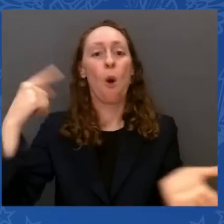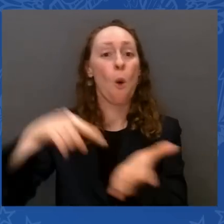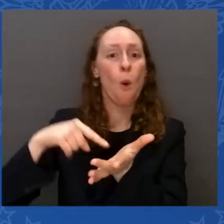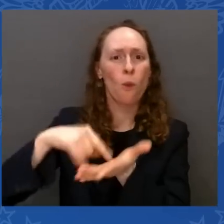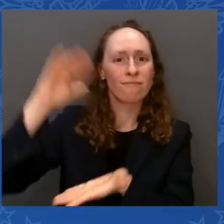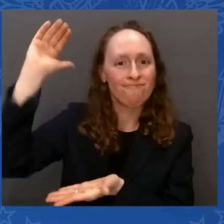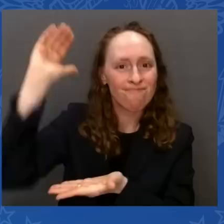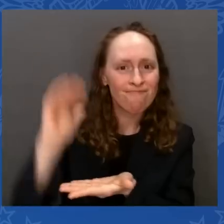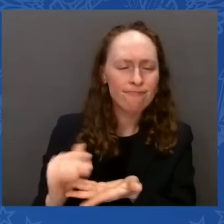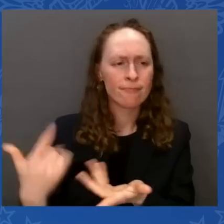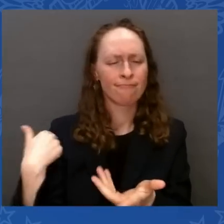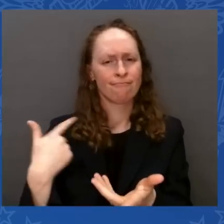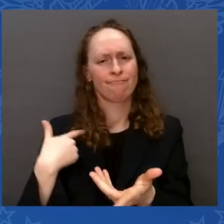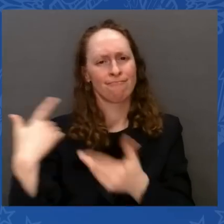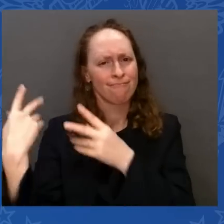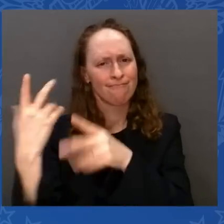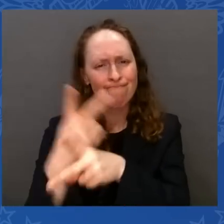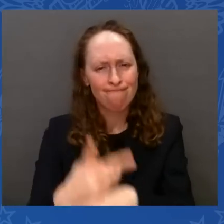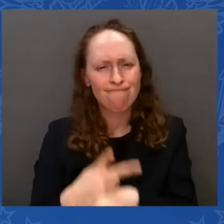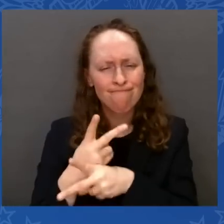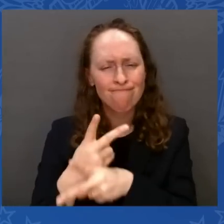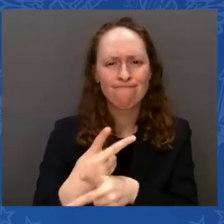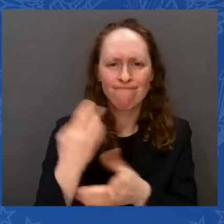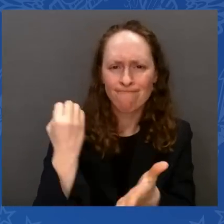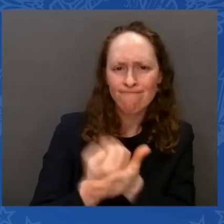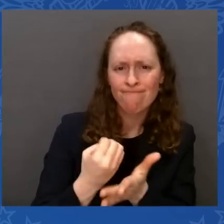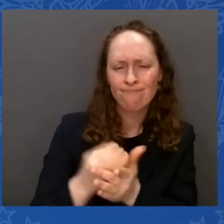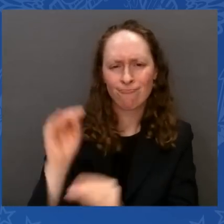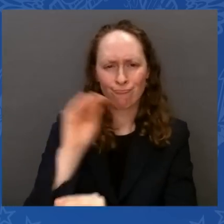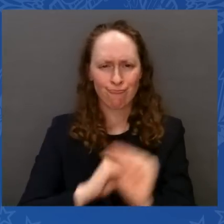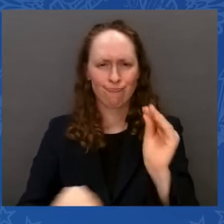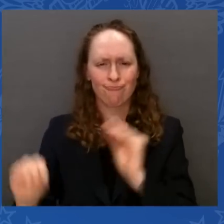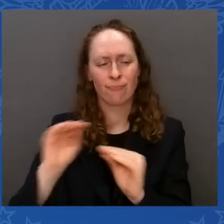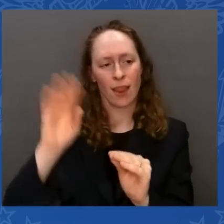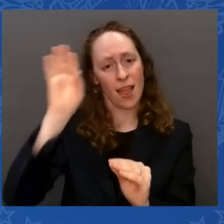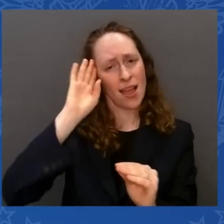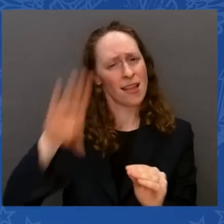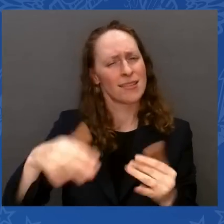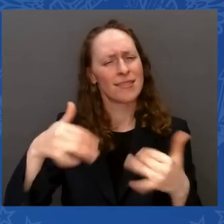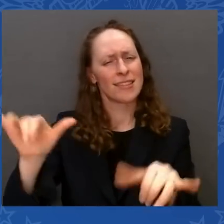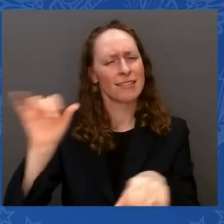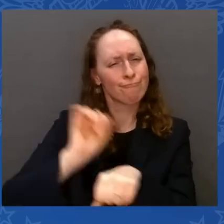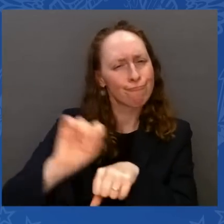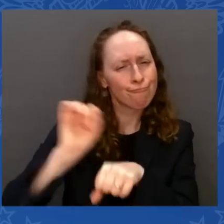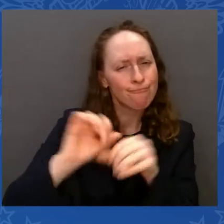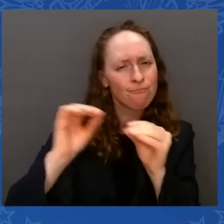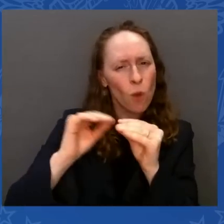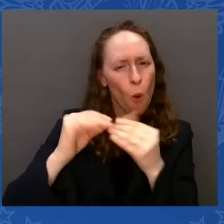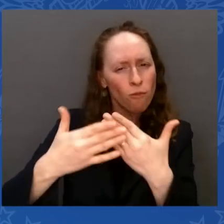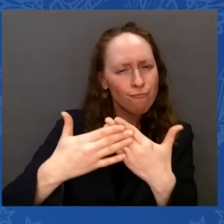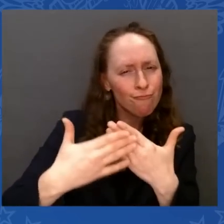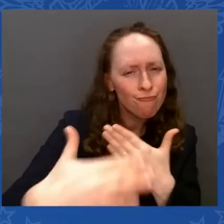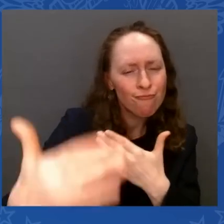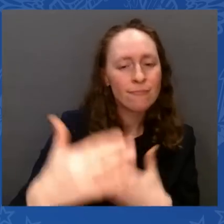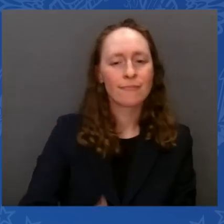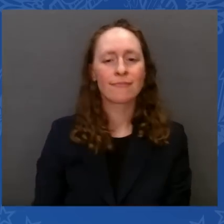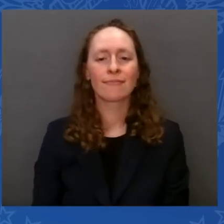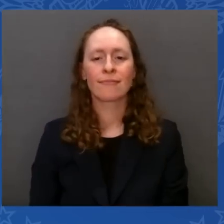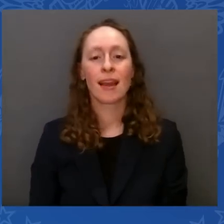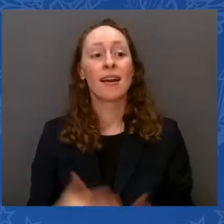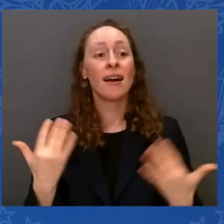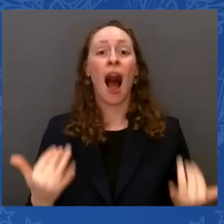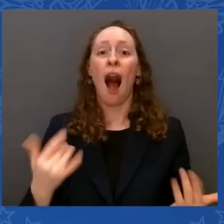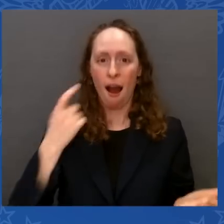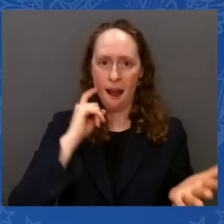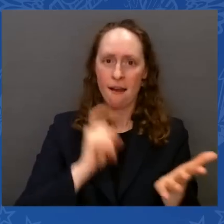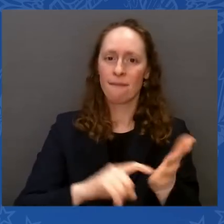We've made a lot of progress. But families across the country are starting to breathe just a little bit easier, as my dad would say. Just a little easier. We've just